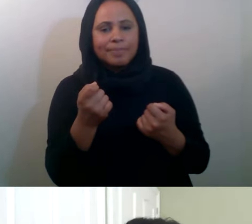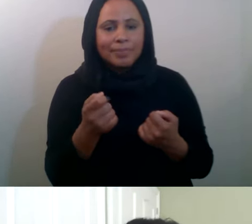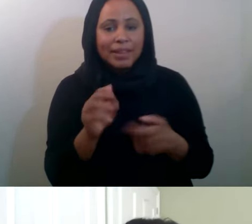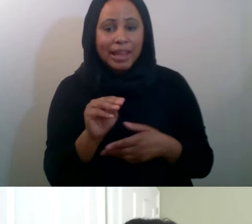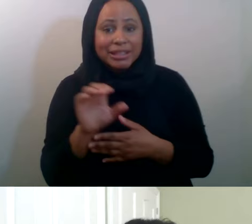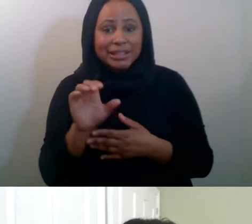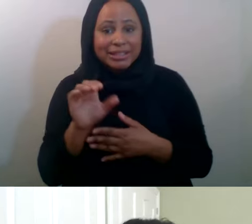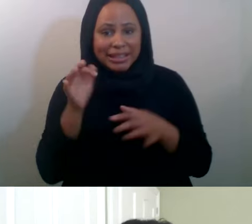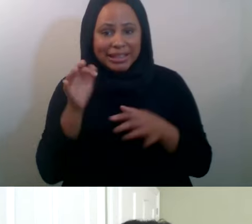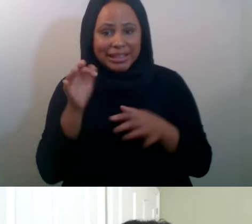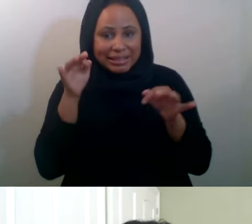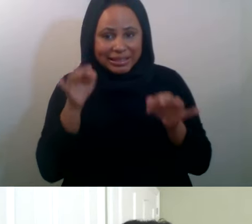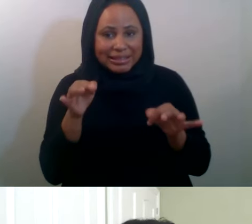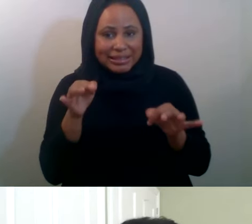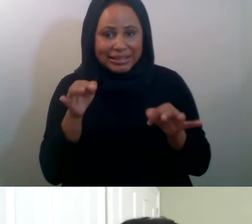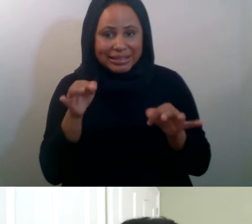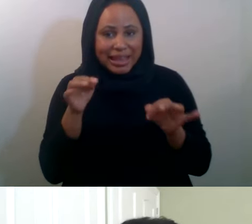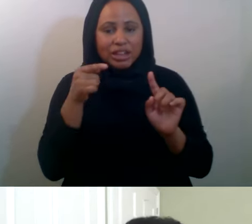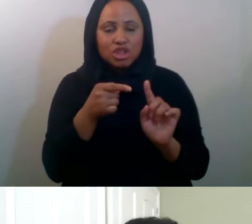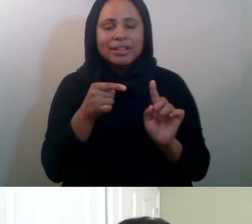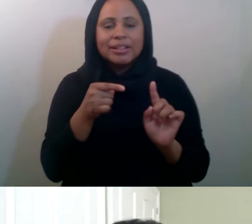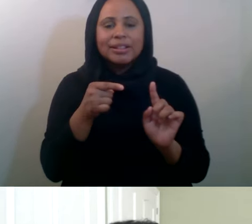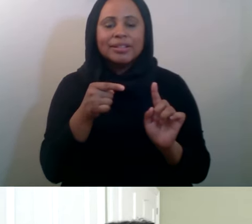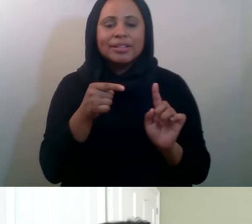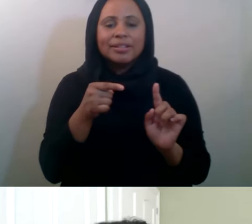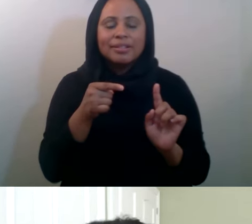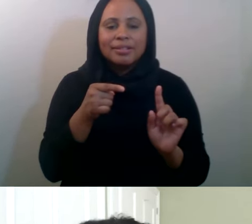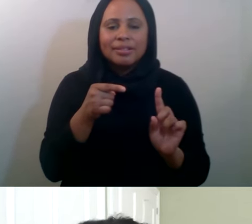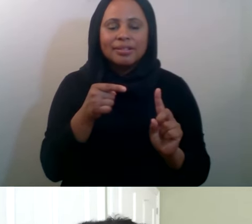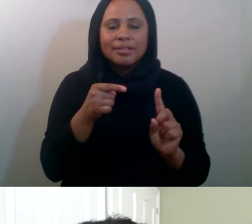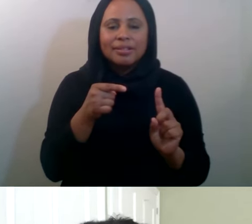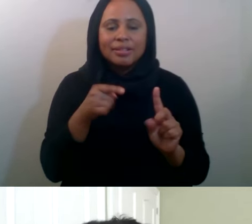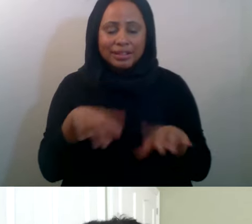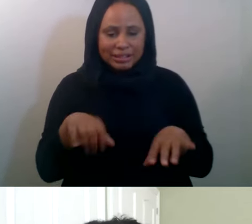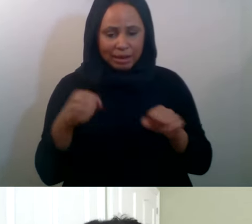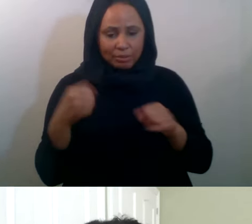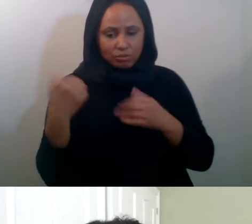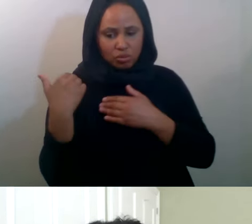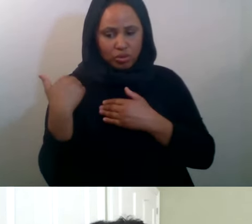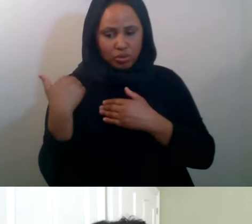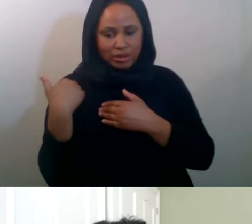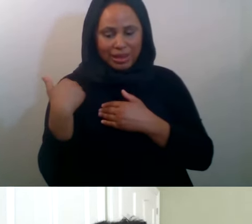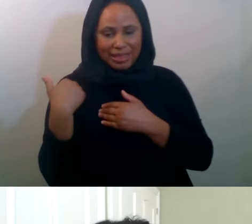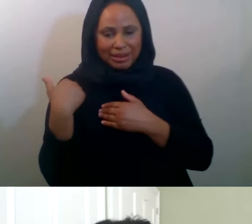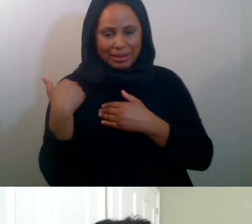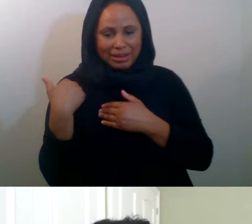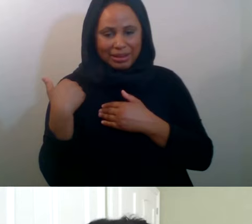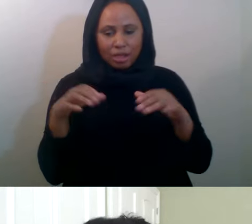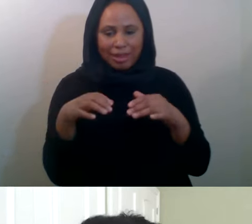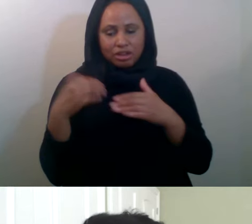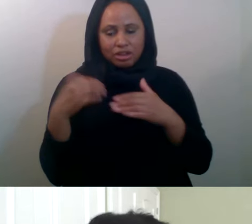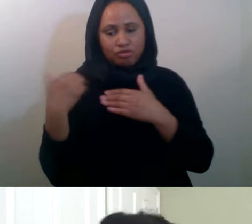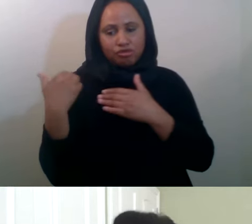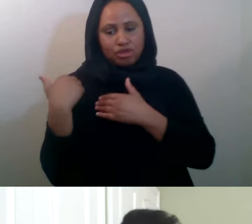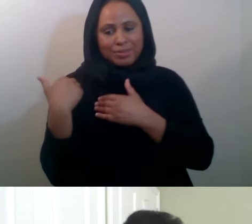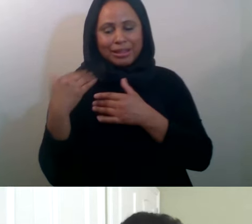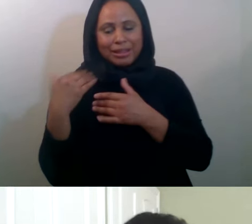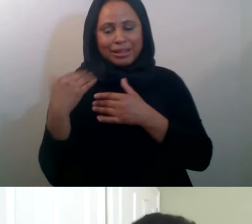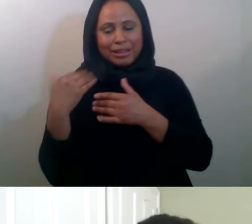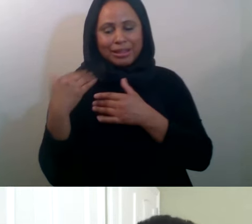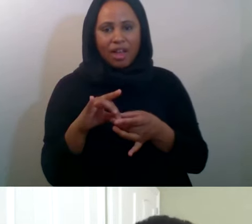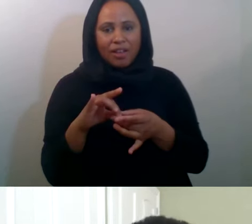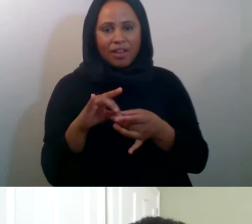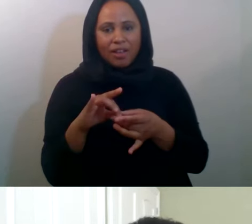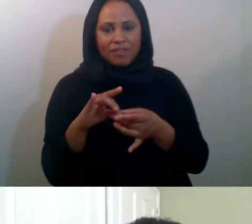decided to take on sort of the, um, responsibility, or you can call it the collective responsibility of, of taking care of Zakat.